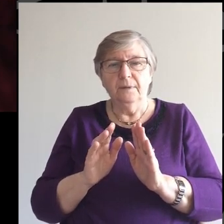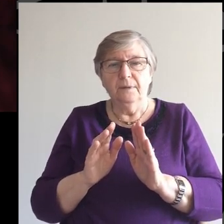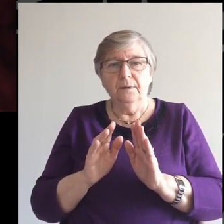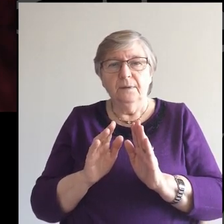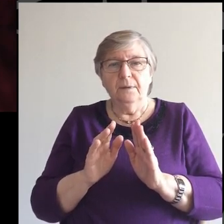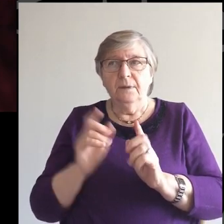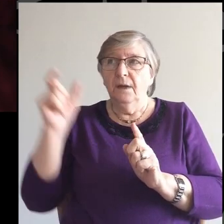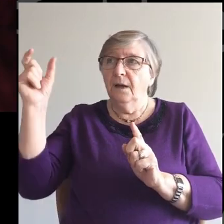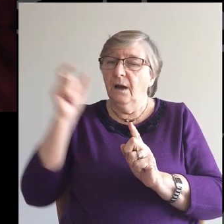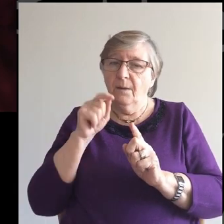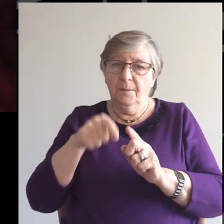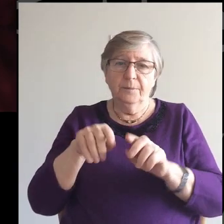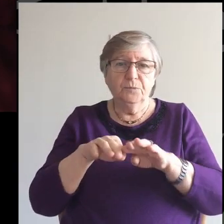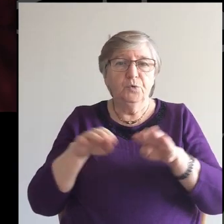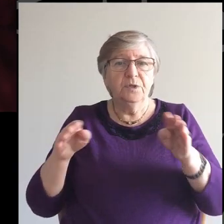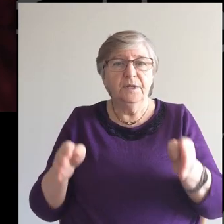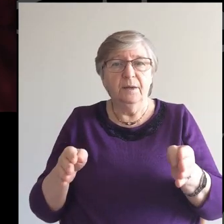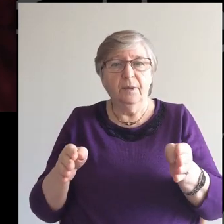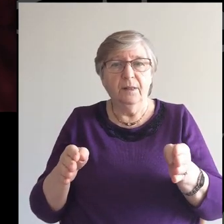Come to the table